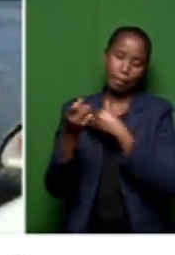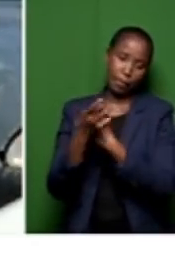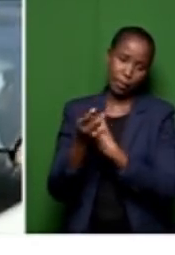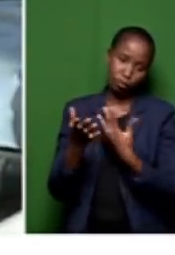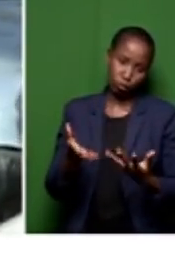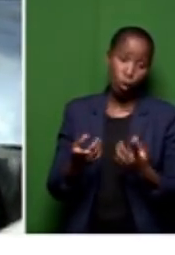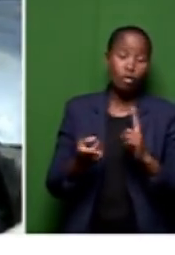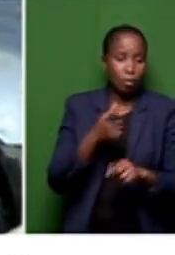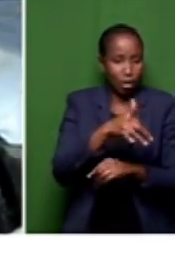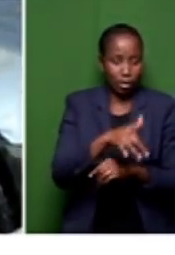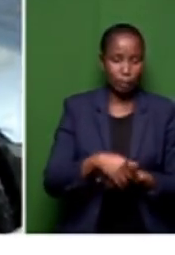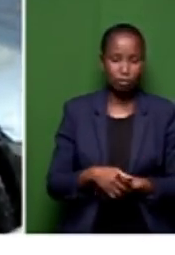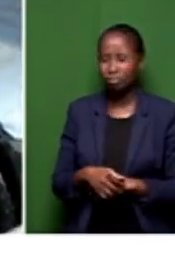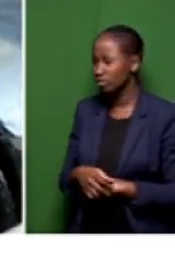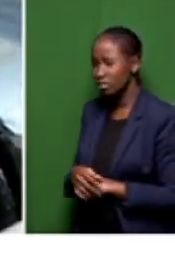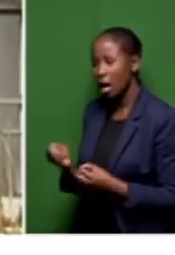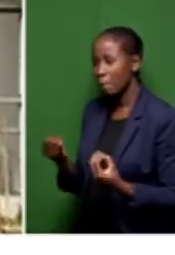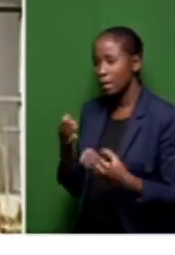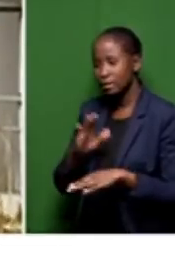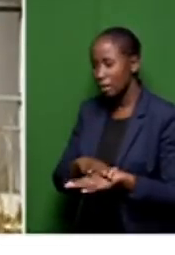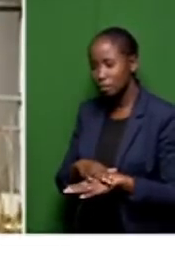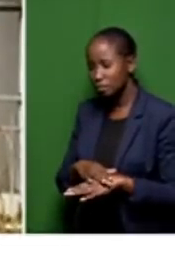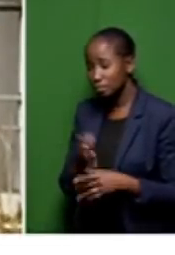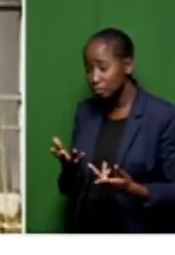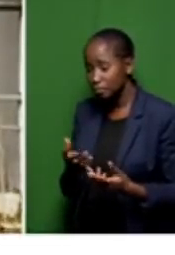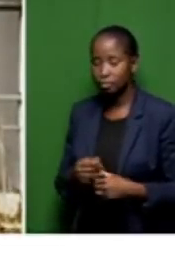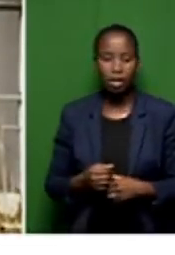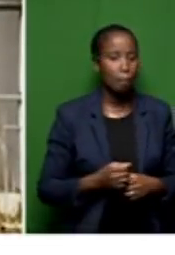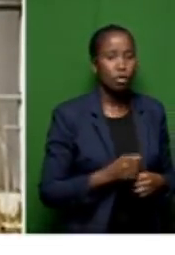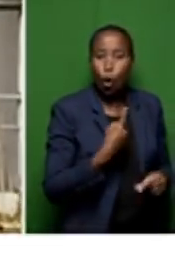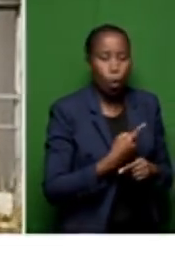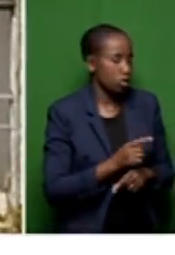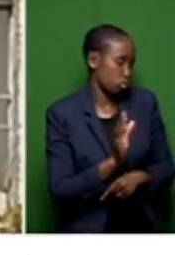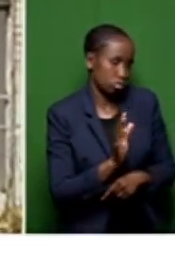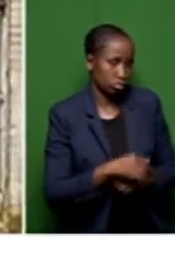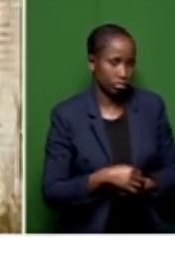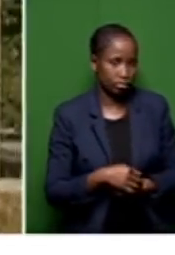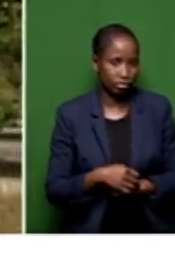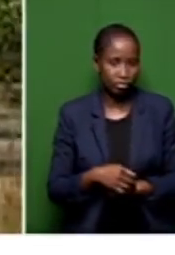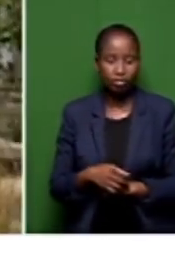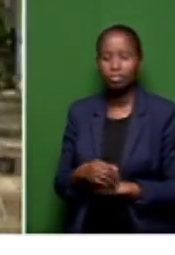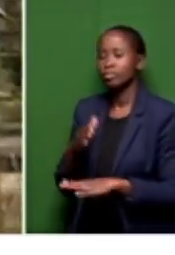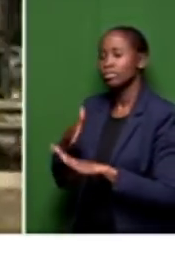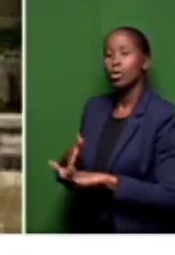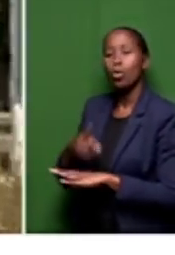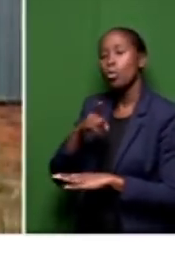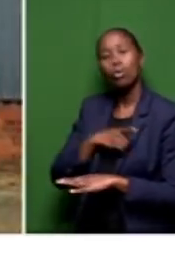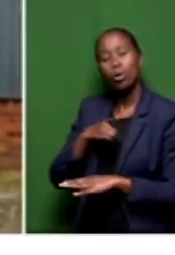the municipality. And how often do you need to do that? We don't do that very often. So how come the bill is so high?